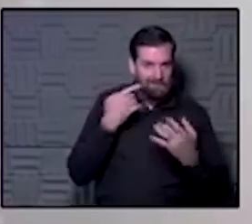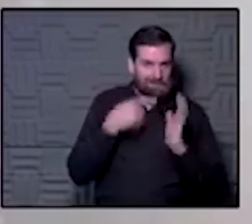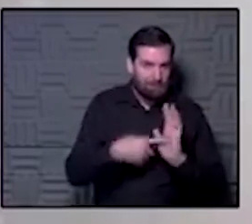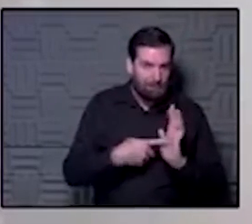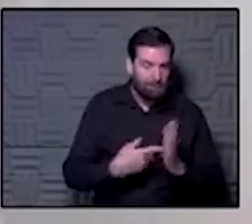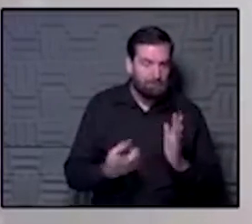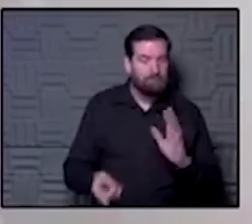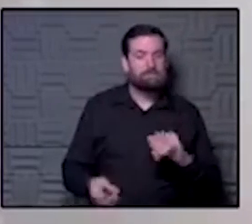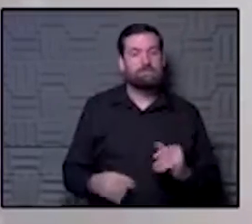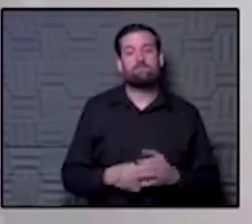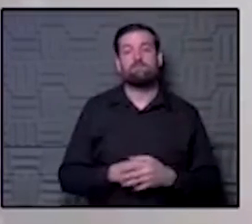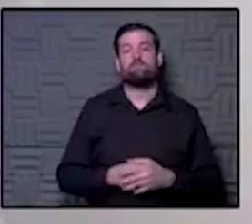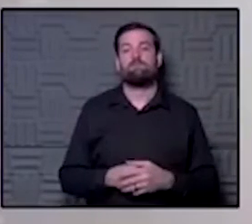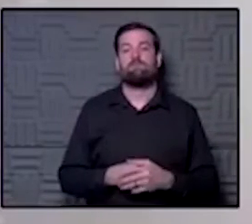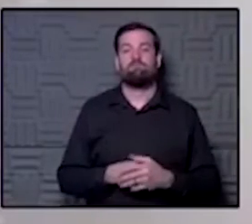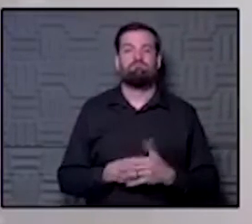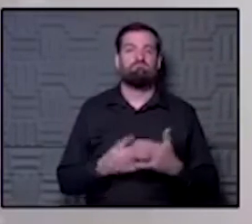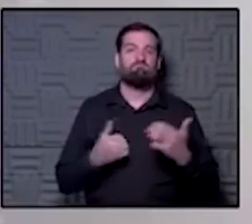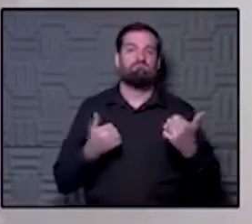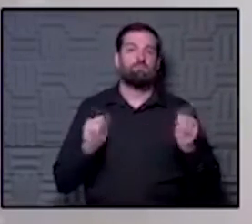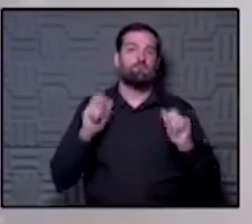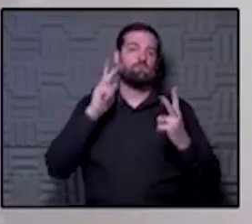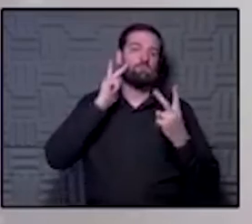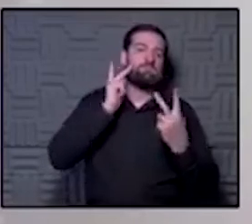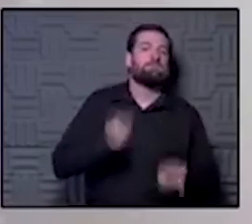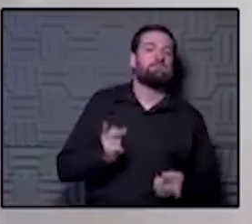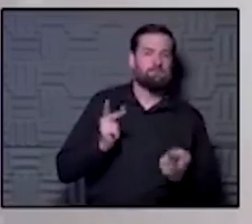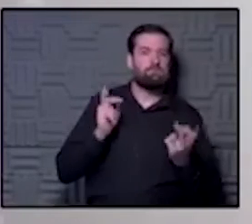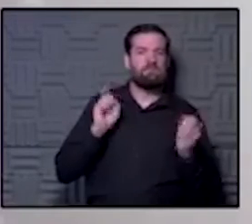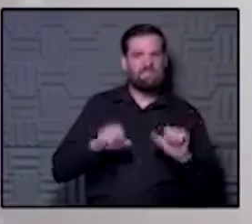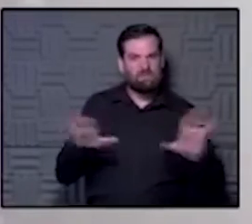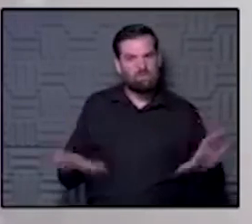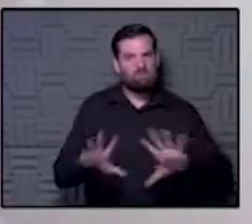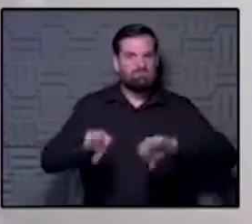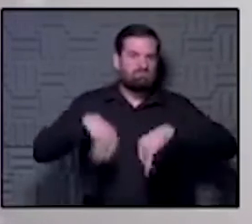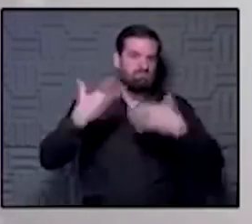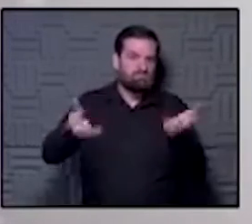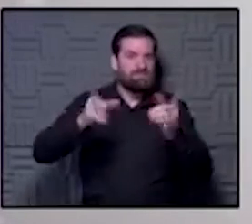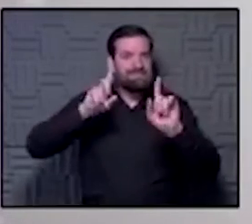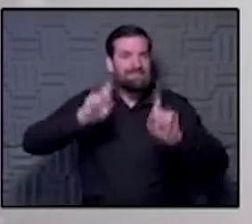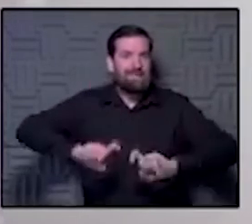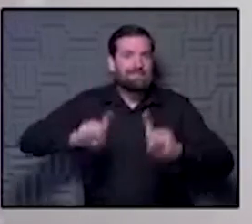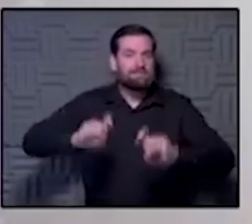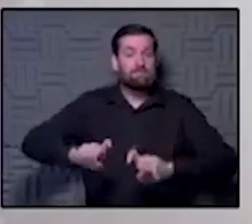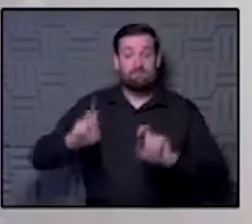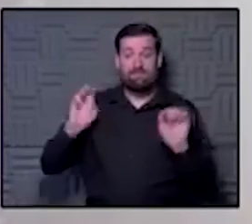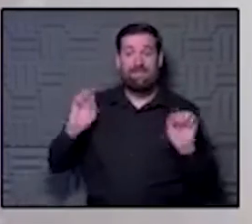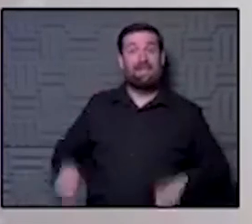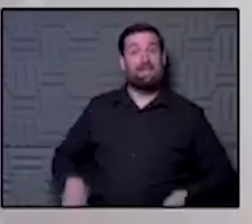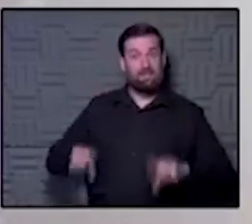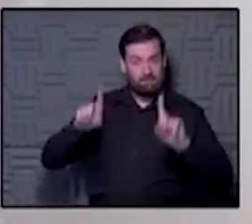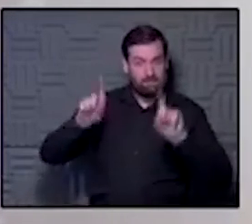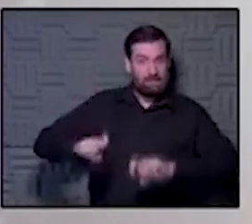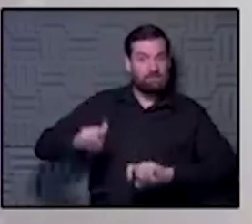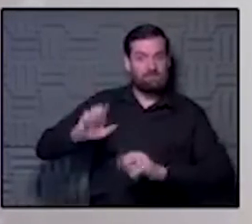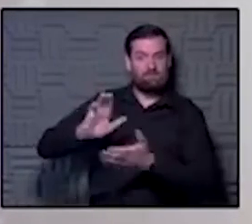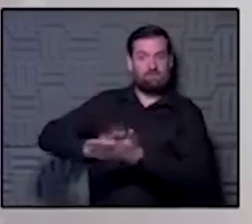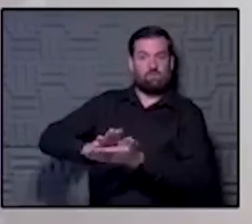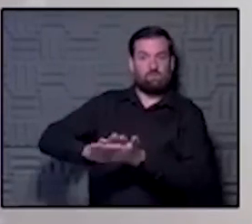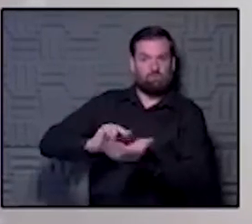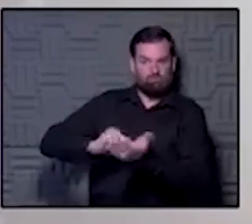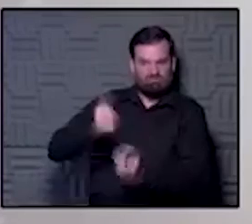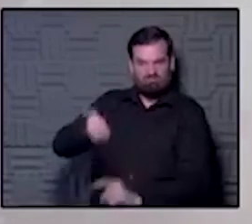working to see what we can do to get testing supplies for school nurses so they can do testing at the school.